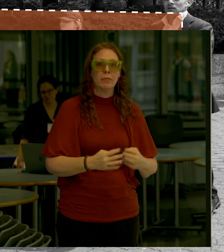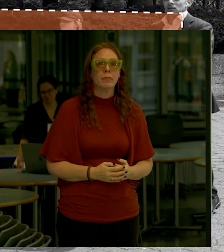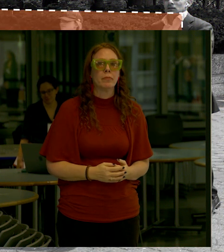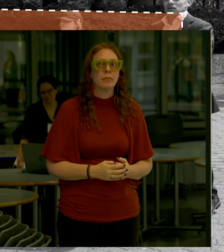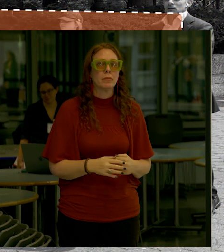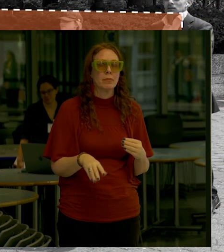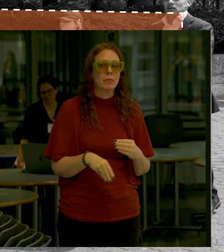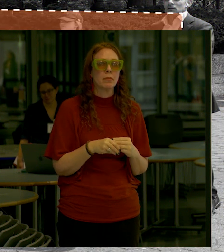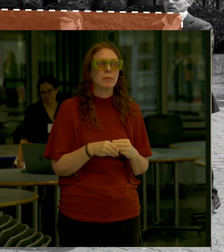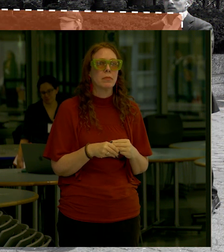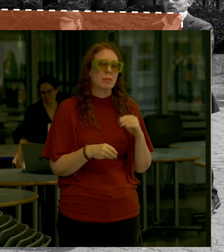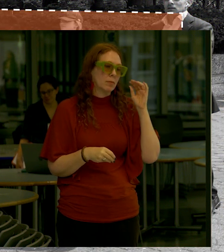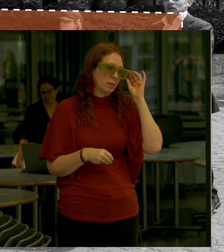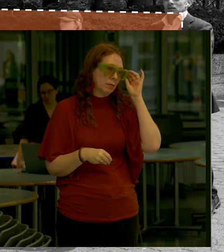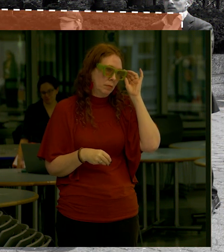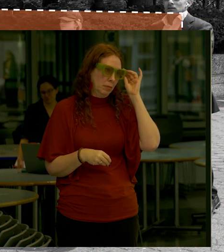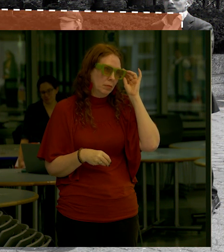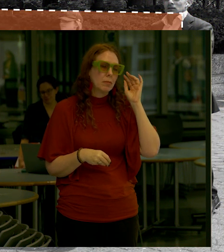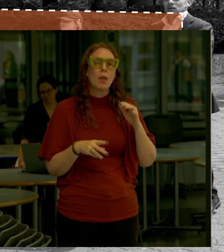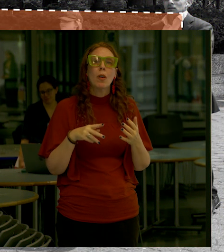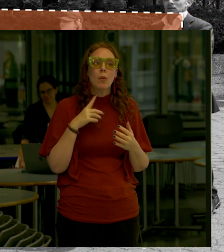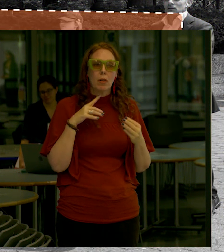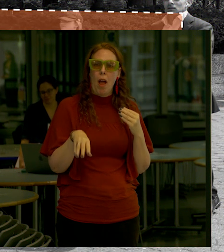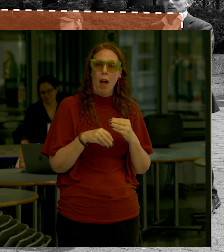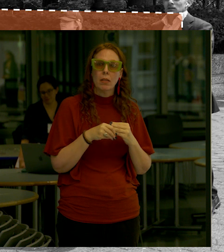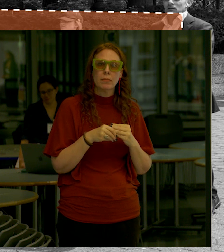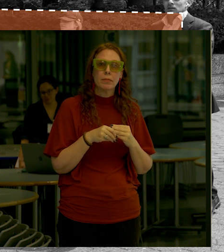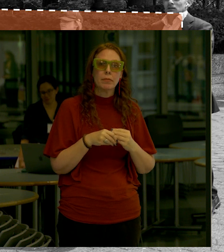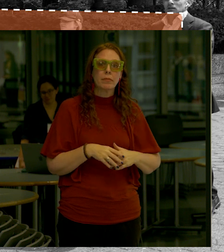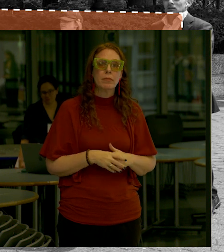and this is the where the project elements will sit